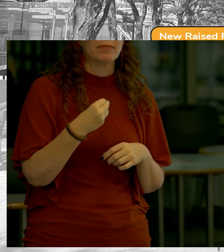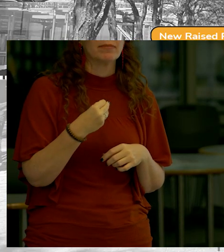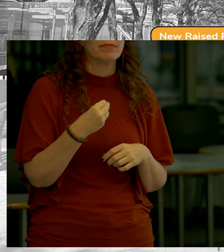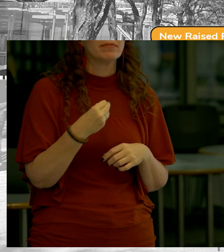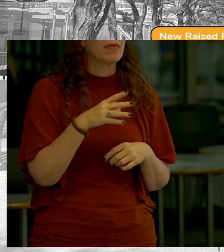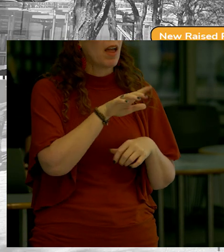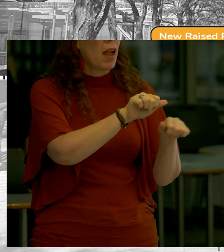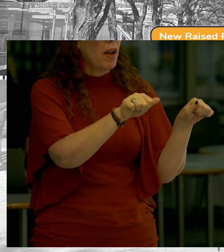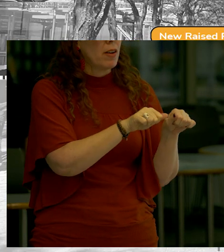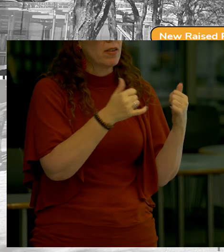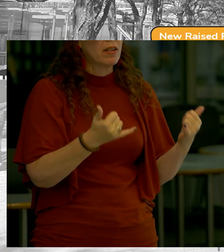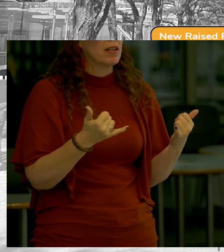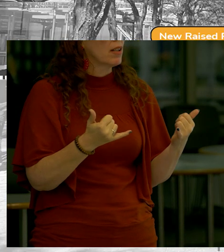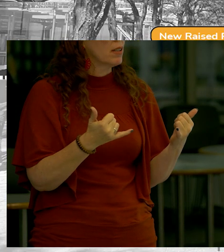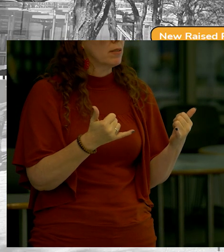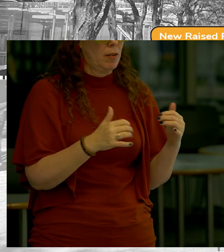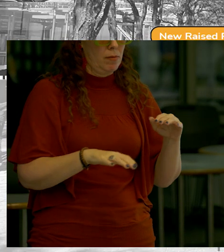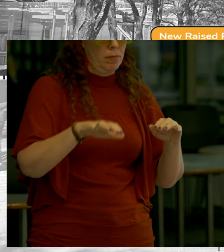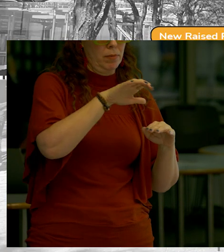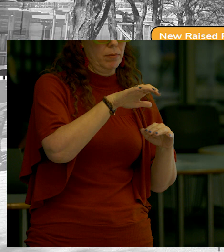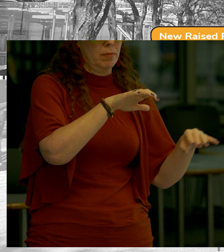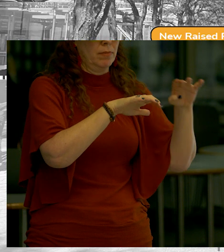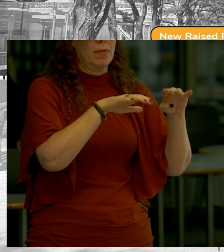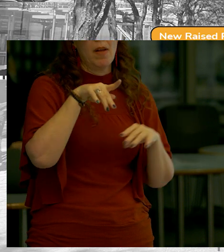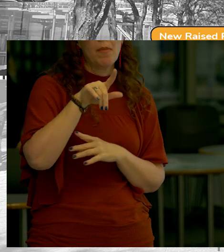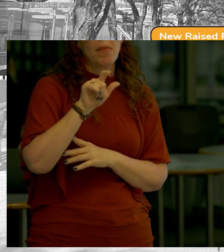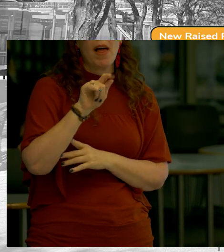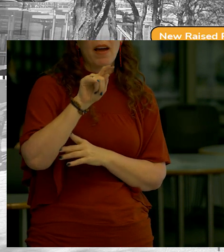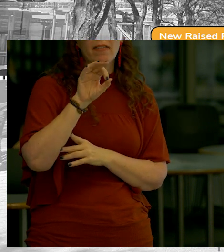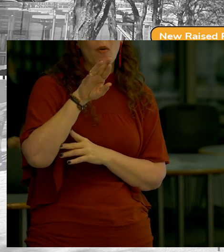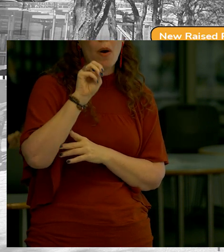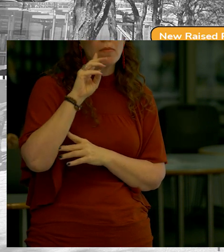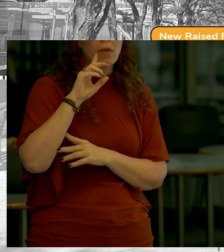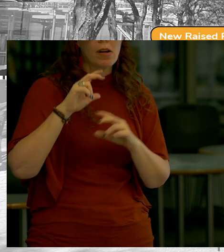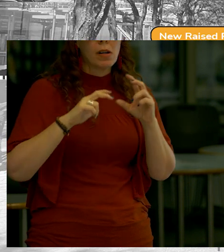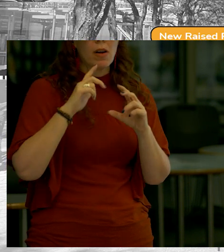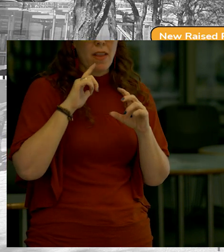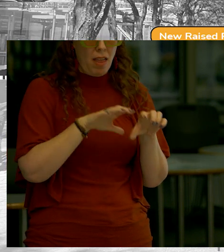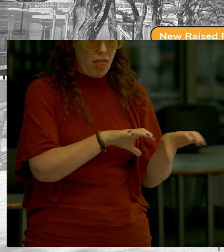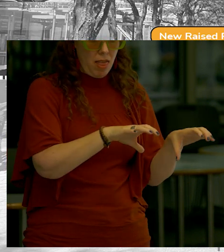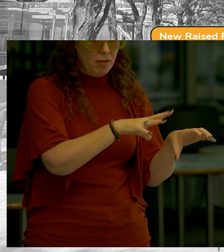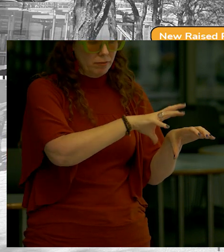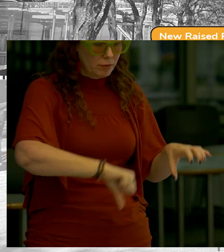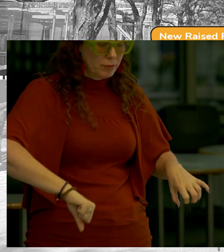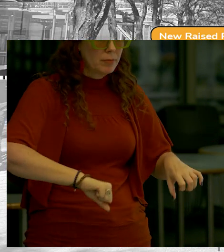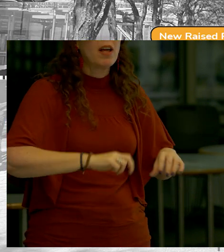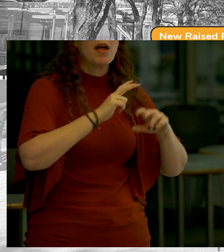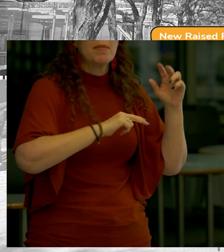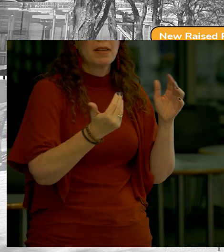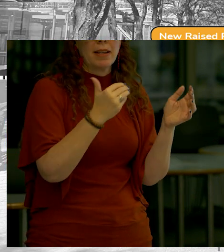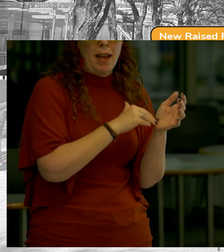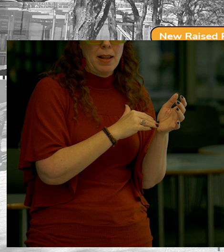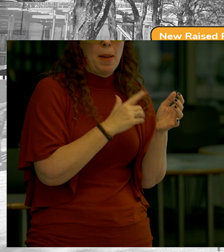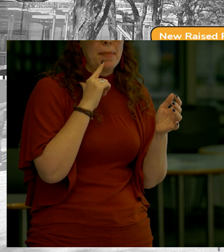these areas currently sit on platforms so to construct what we're constructing we have to reconstruct the platforms because we're